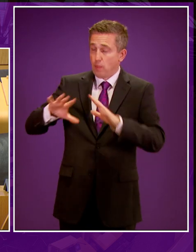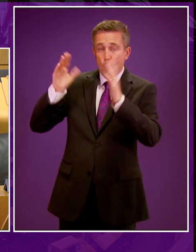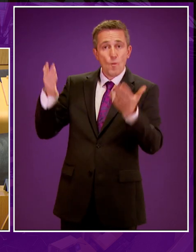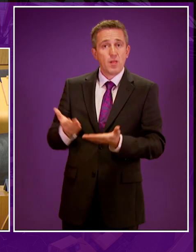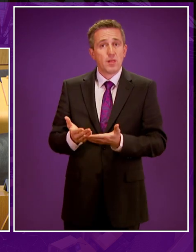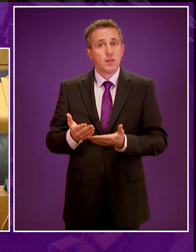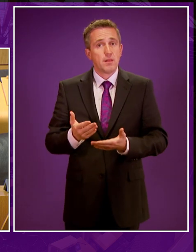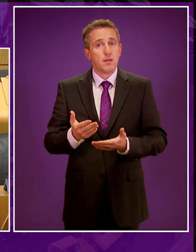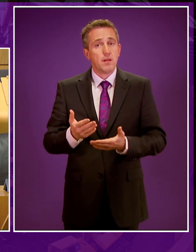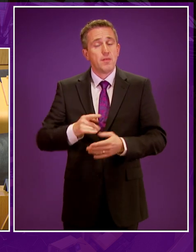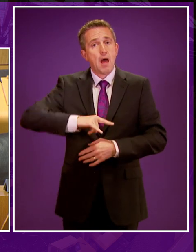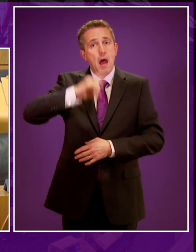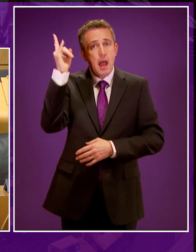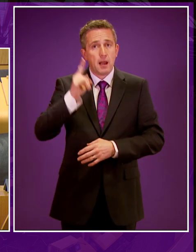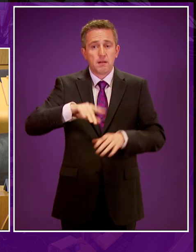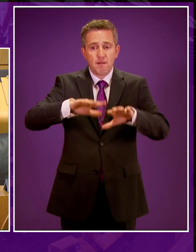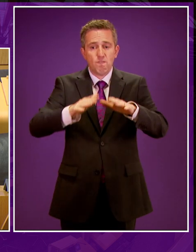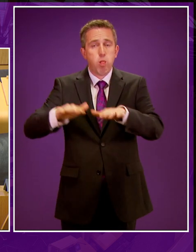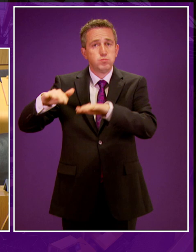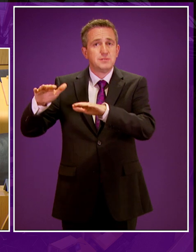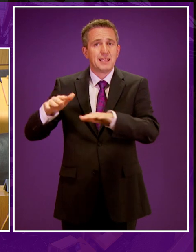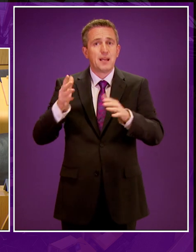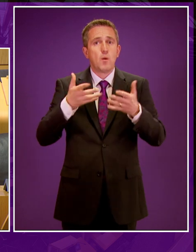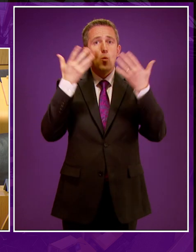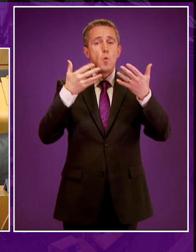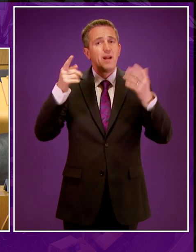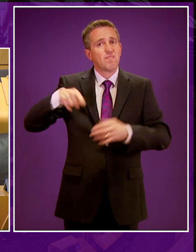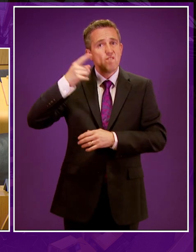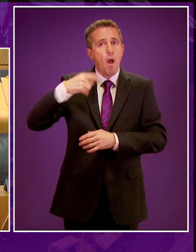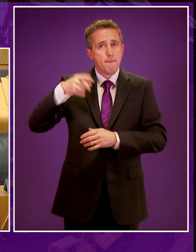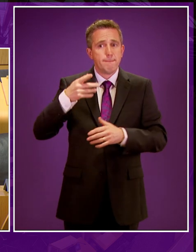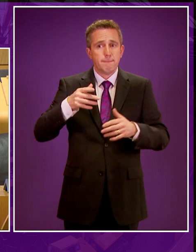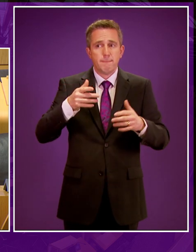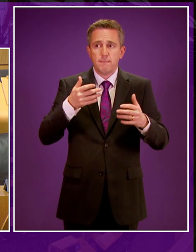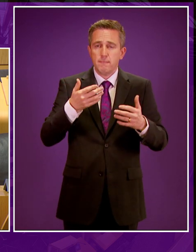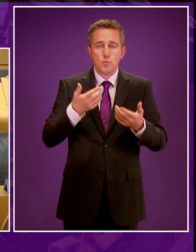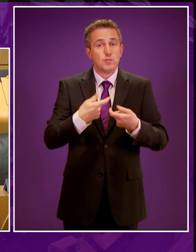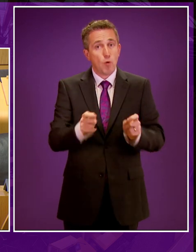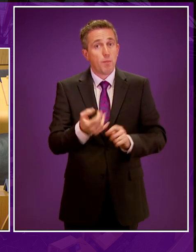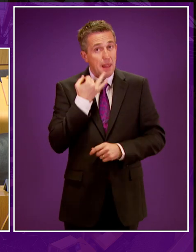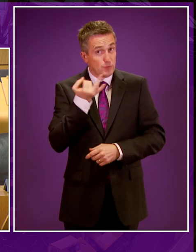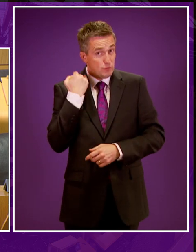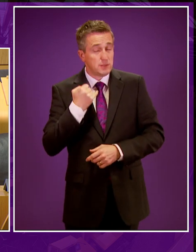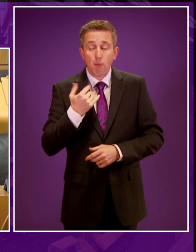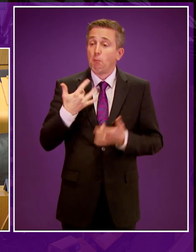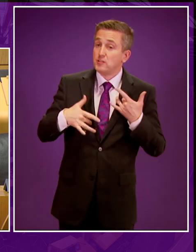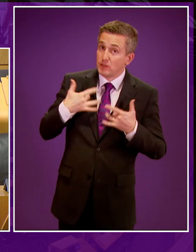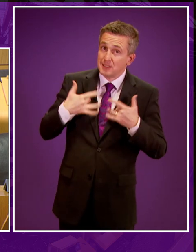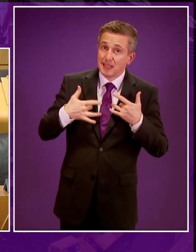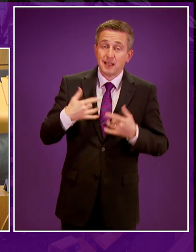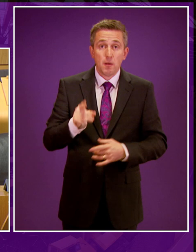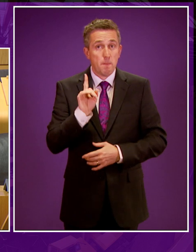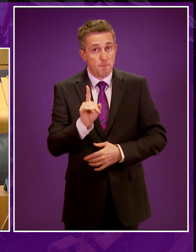behind the High Wind Floating Wind Farm project that the First Minister recently opened last week, which is really interesting as it is, is